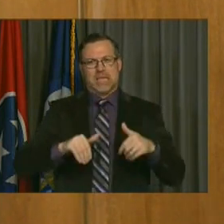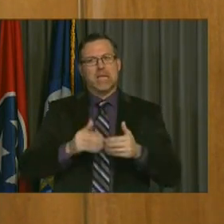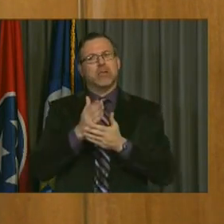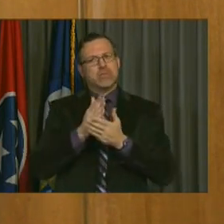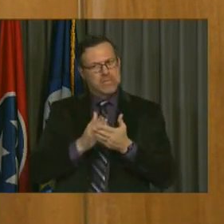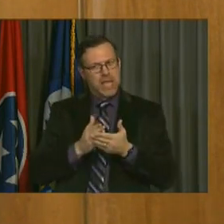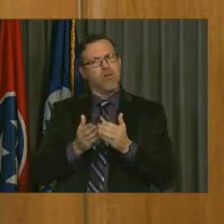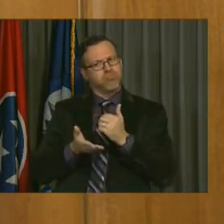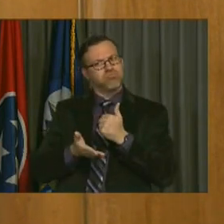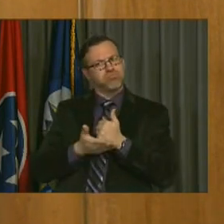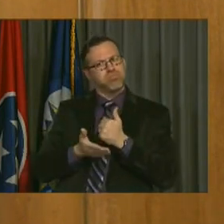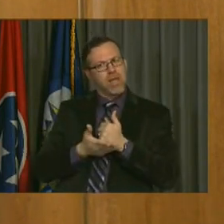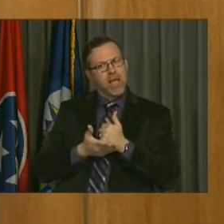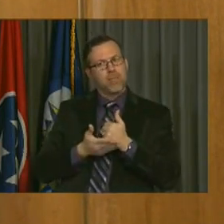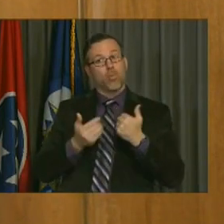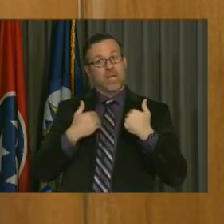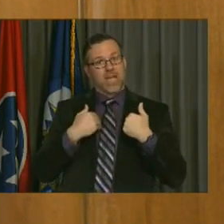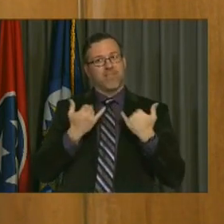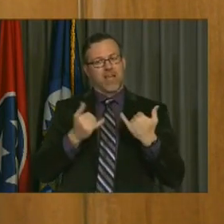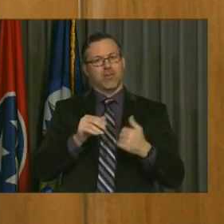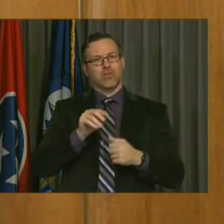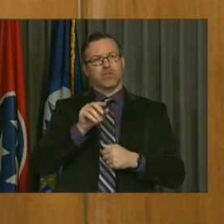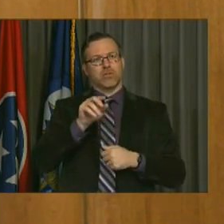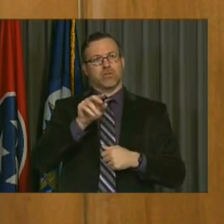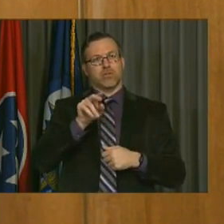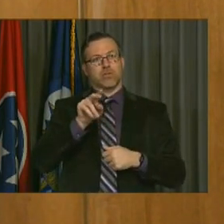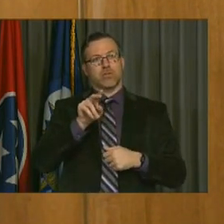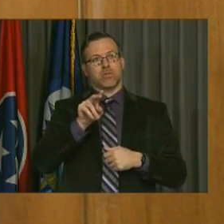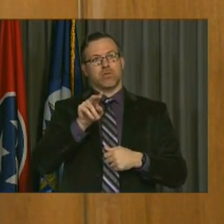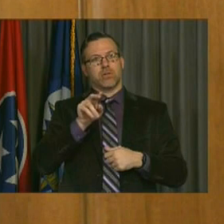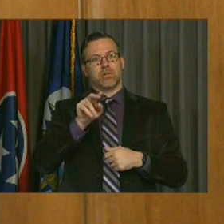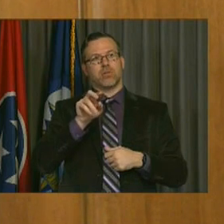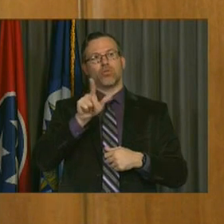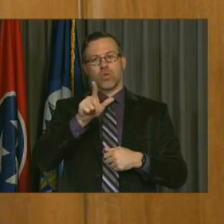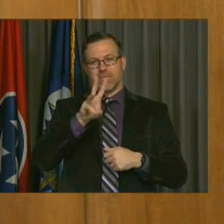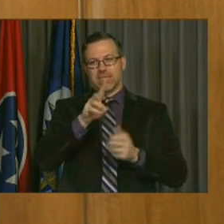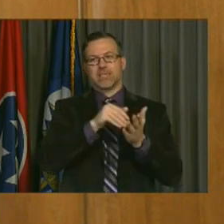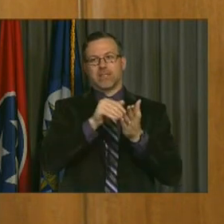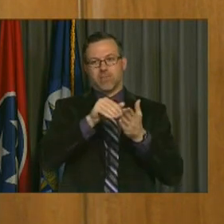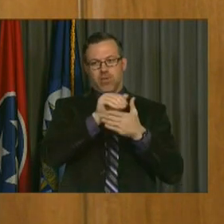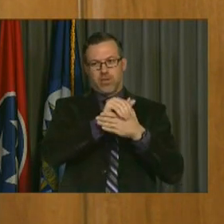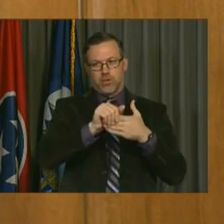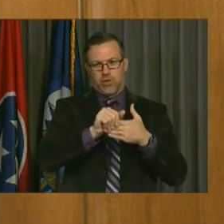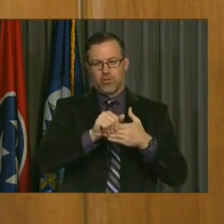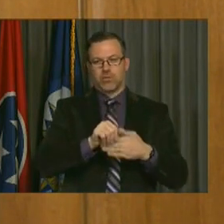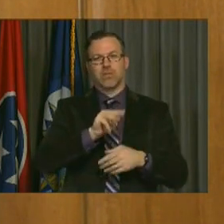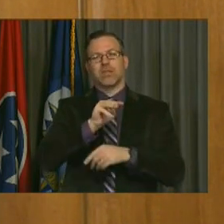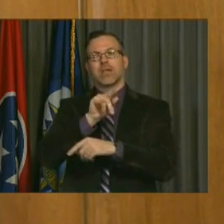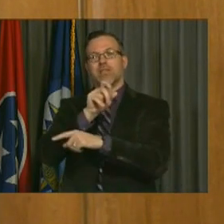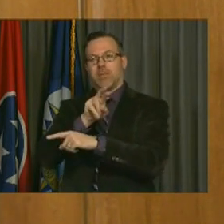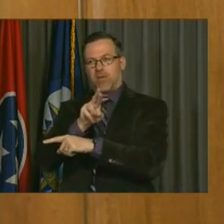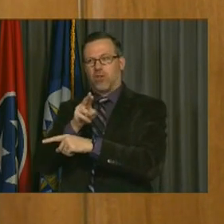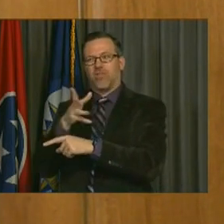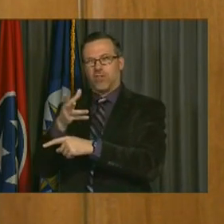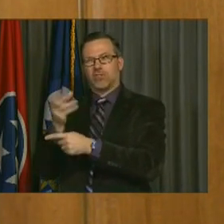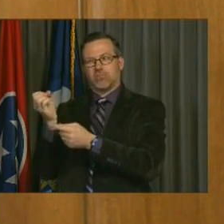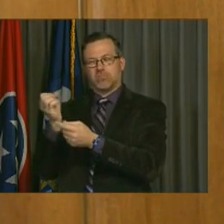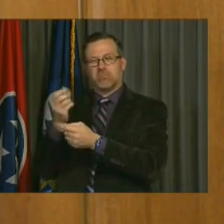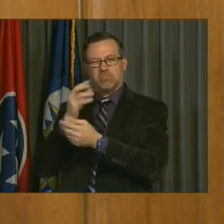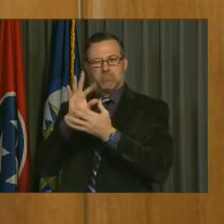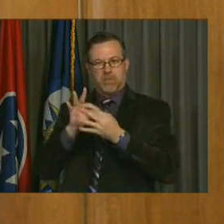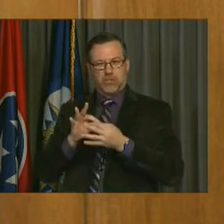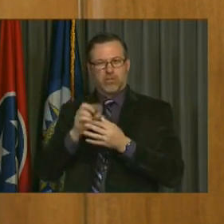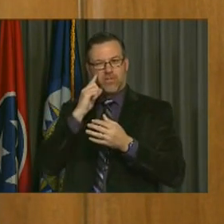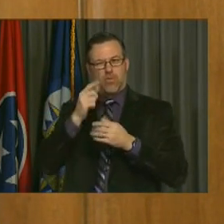already to the tune of about $26 million, most of that going to transit in the manner that was described a little earlier. The remainder